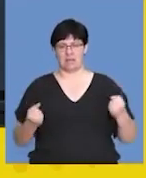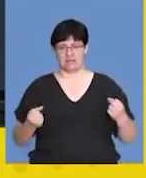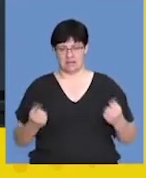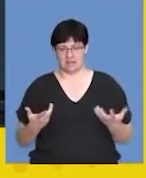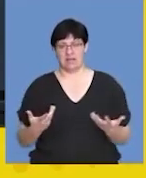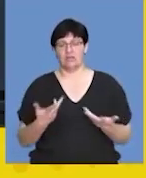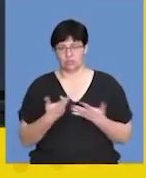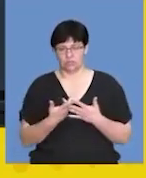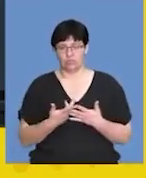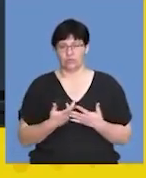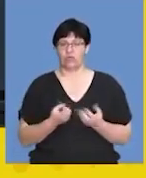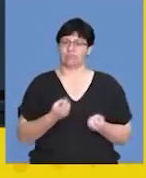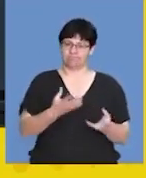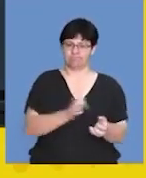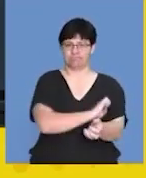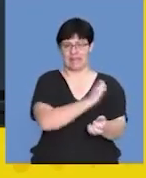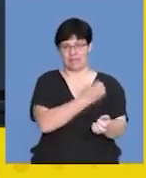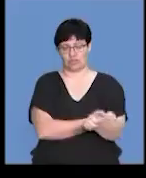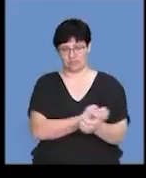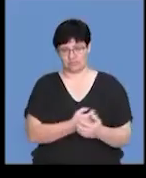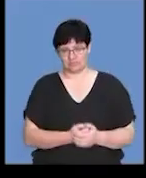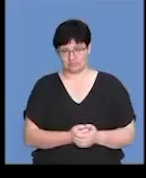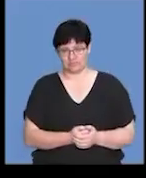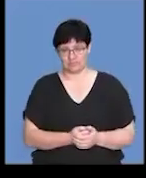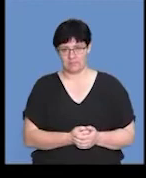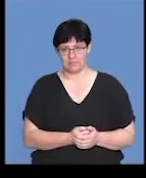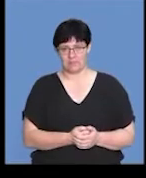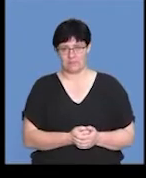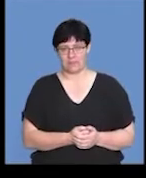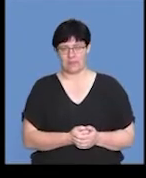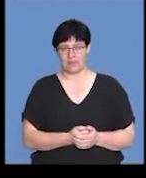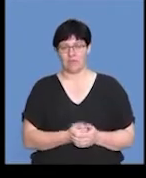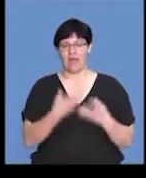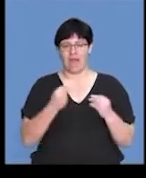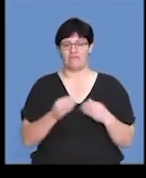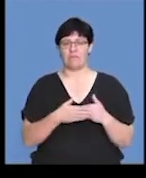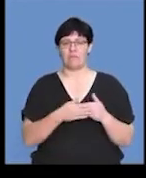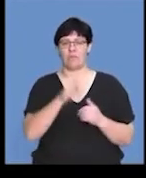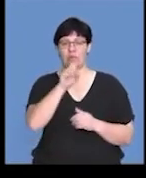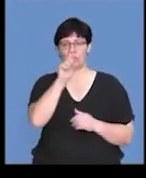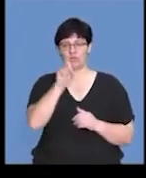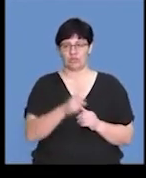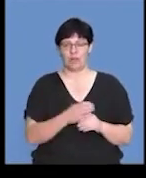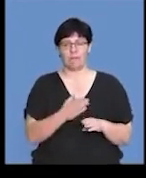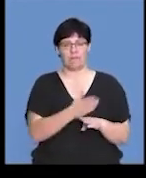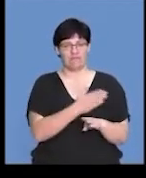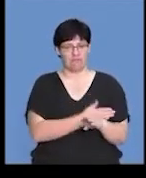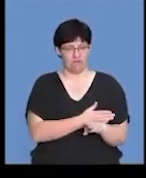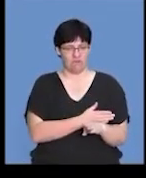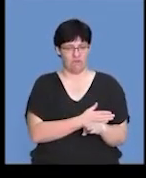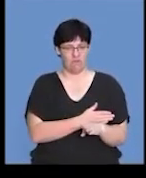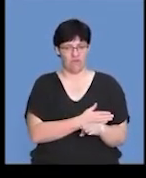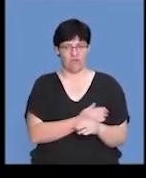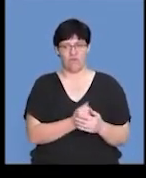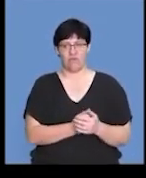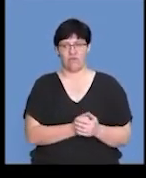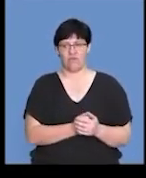provide you with energy. Okay, so we've got one more question before we get into